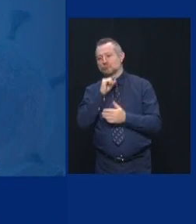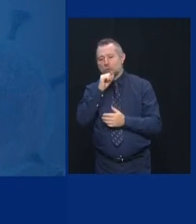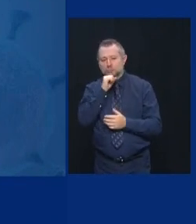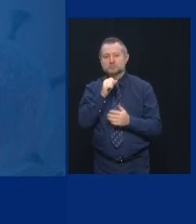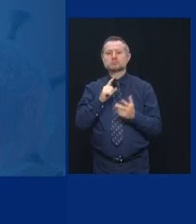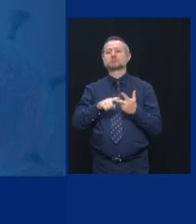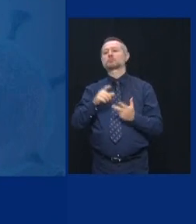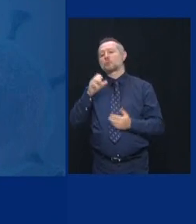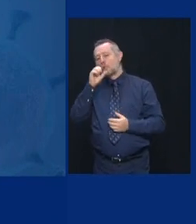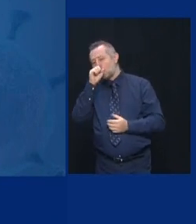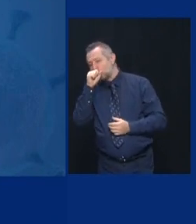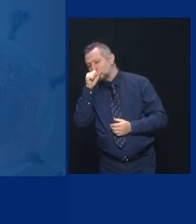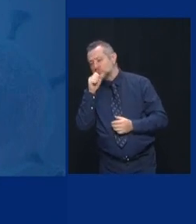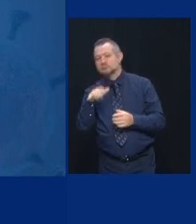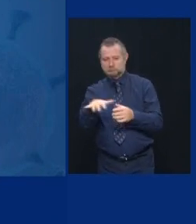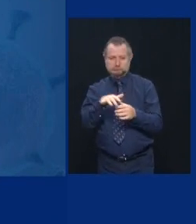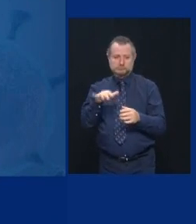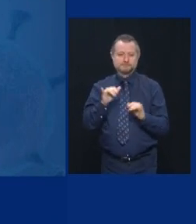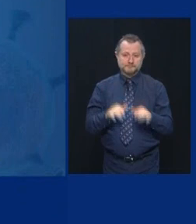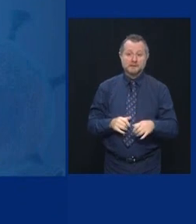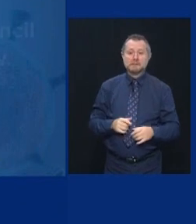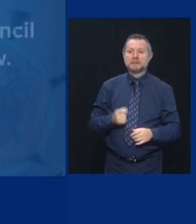Rockland, a little bit in Nassau.